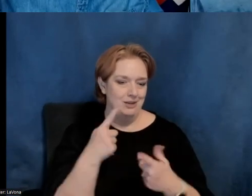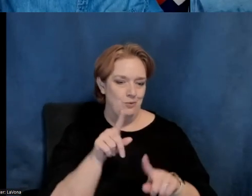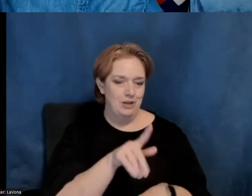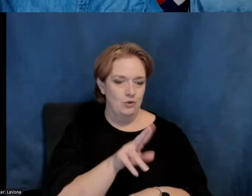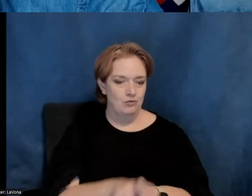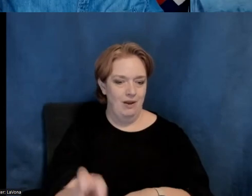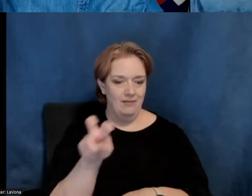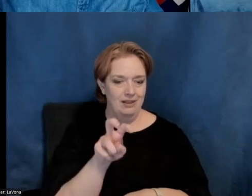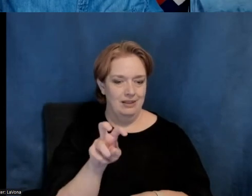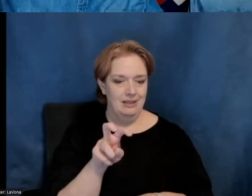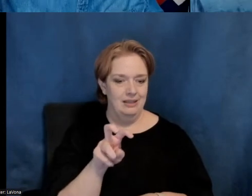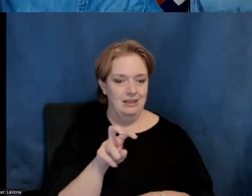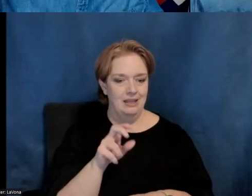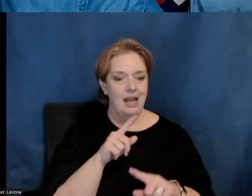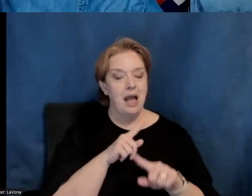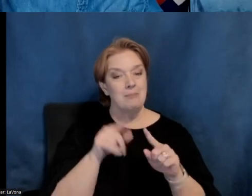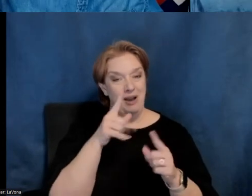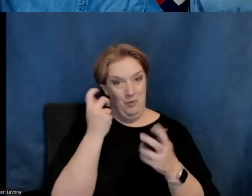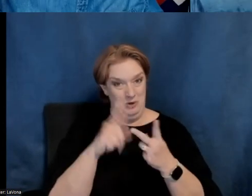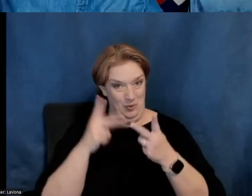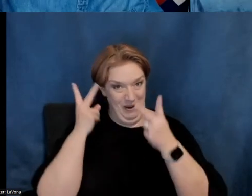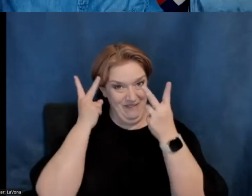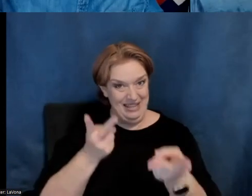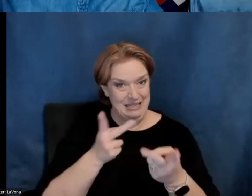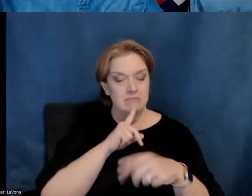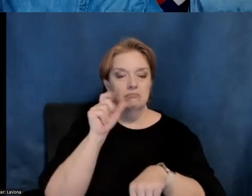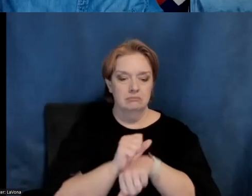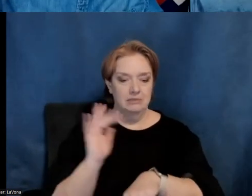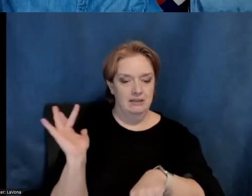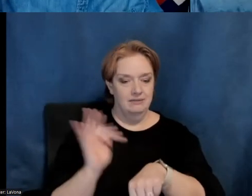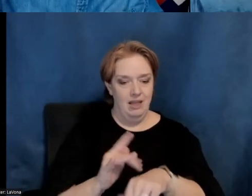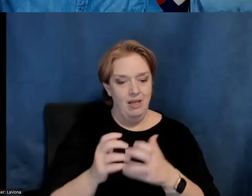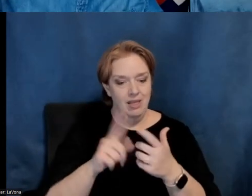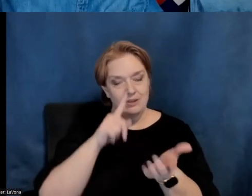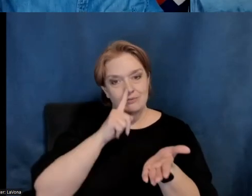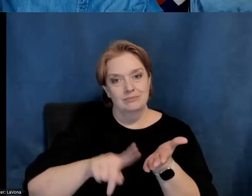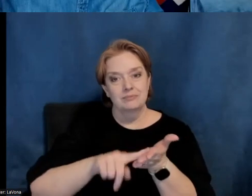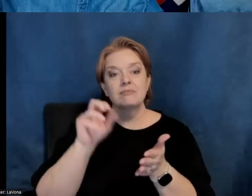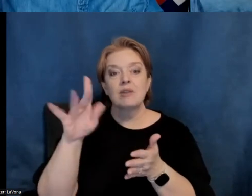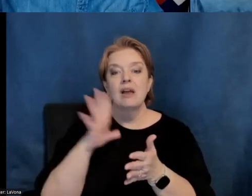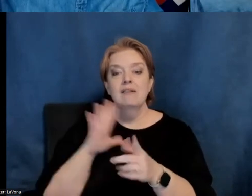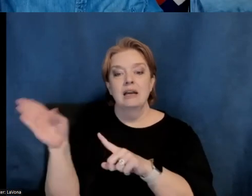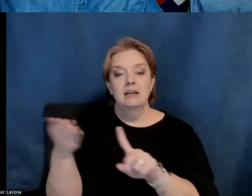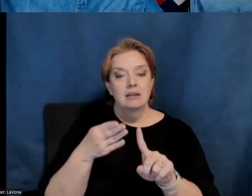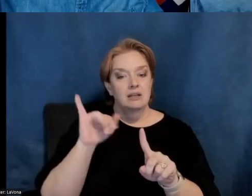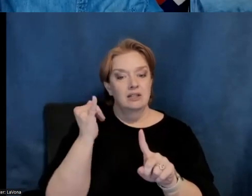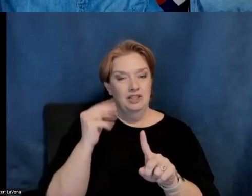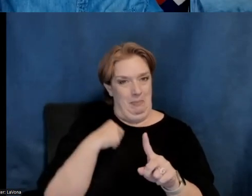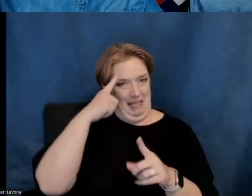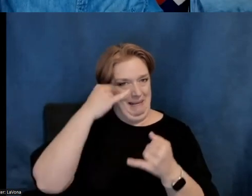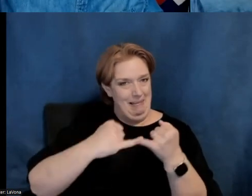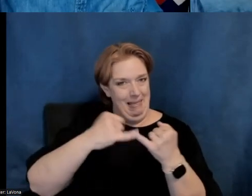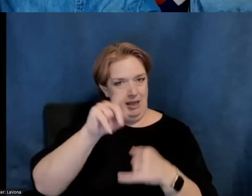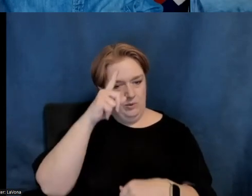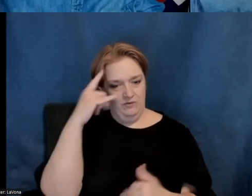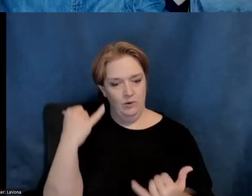if you're going to go visit a space, really visit it, right? There's a lot to explore. Okay. A slight pivot back to you, Jim. Um, and I think this might be the last question for